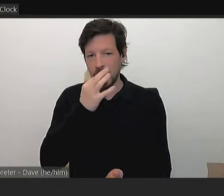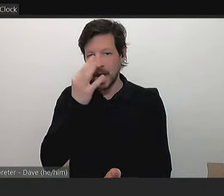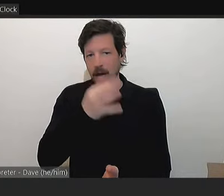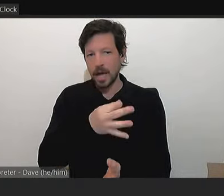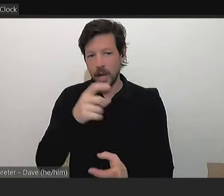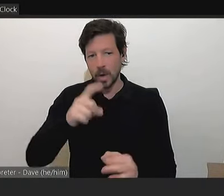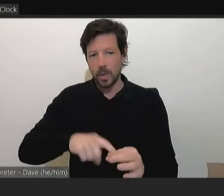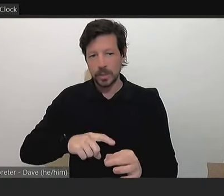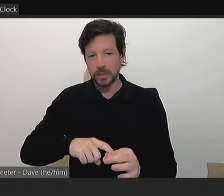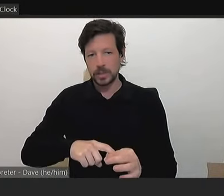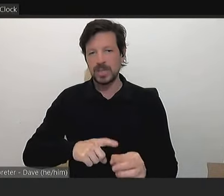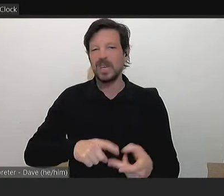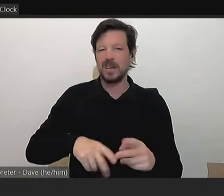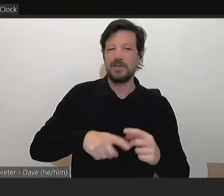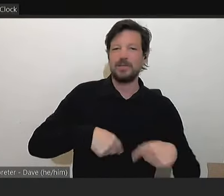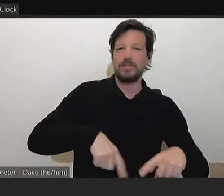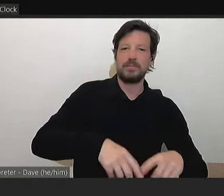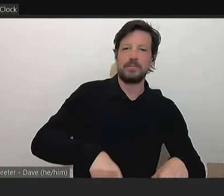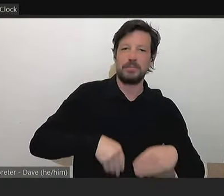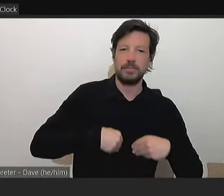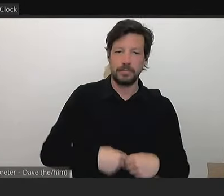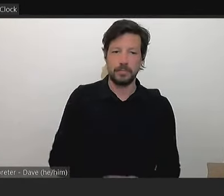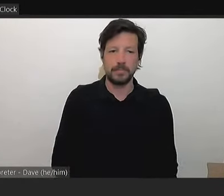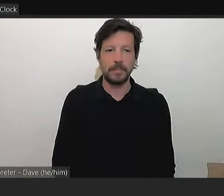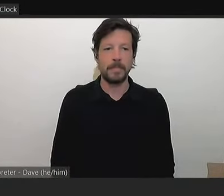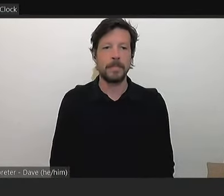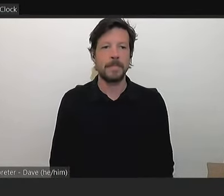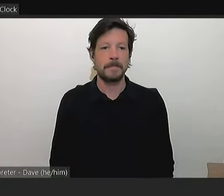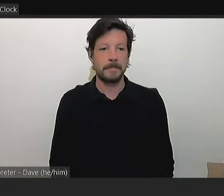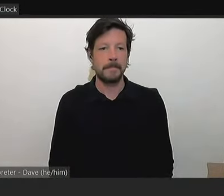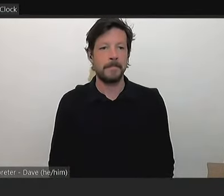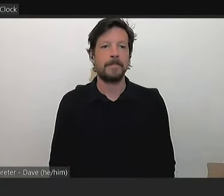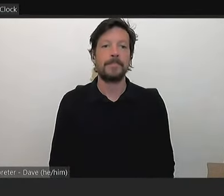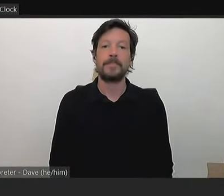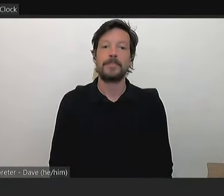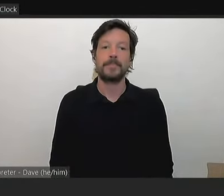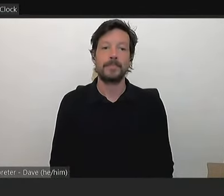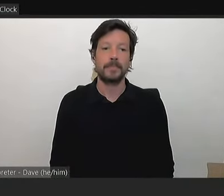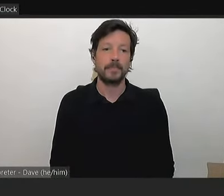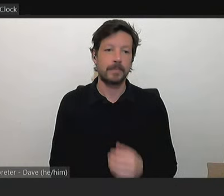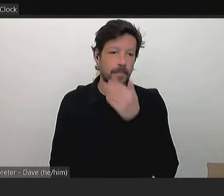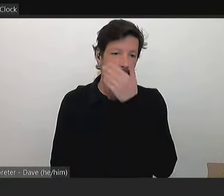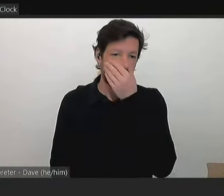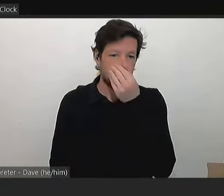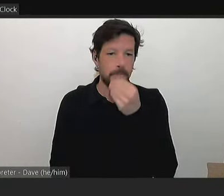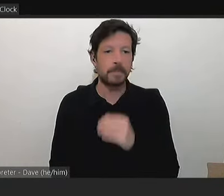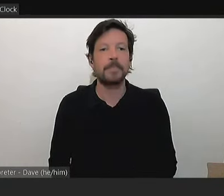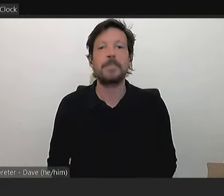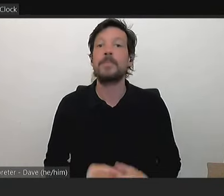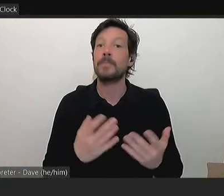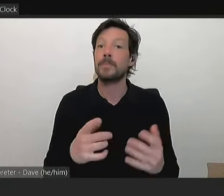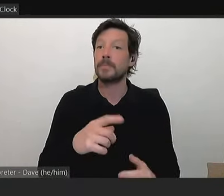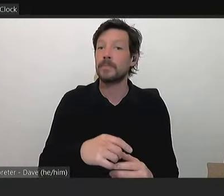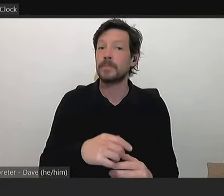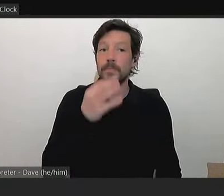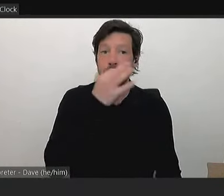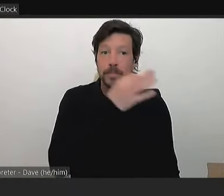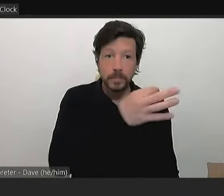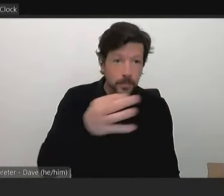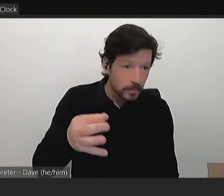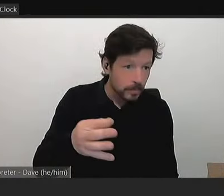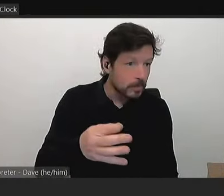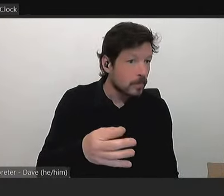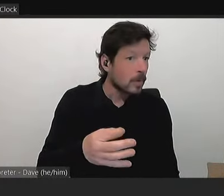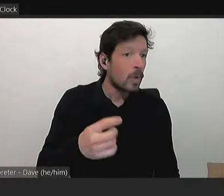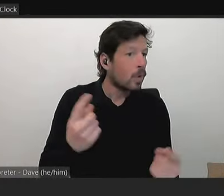is accepted in. Okay. So, I'll read out this again. Can I, well, I didn't finish it, but can I ask the councillors who consent to the